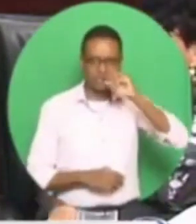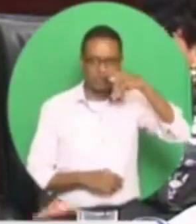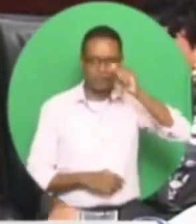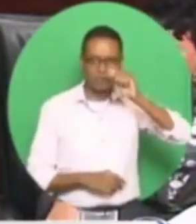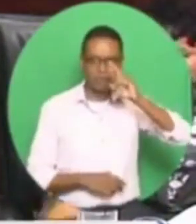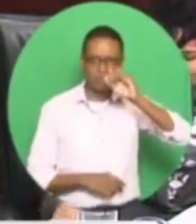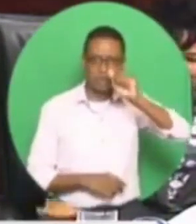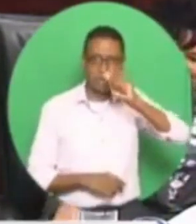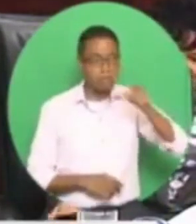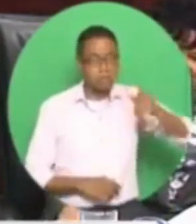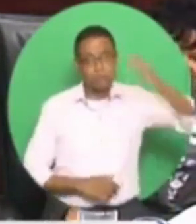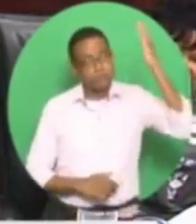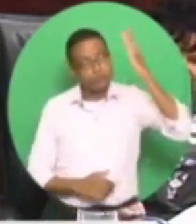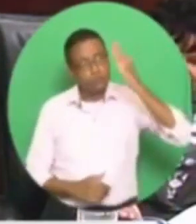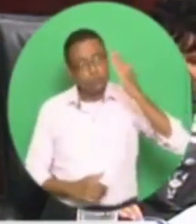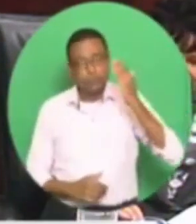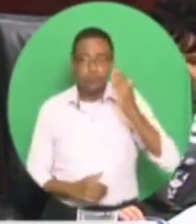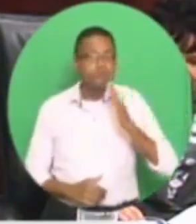-working team.